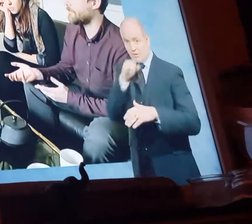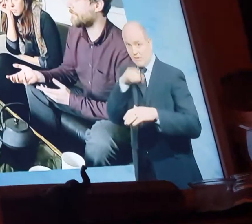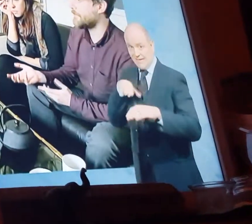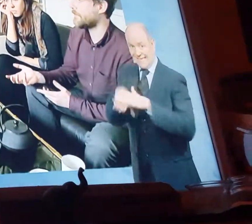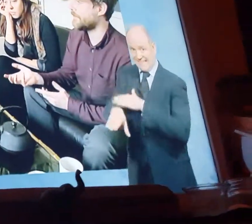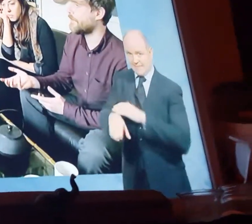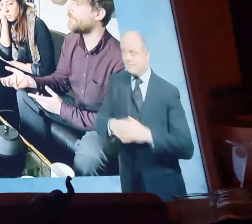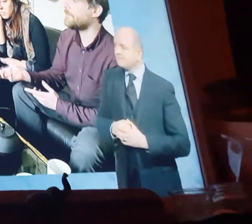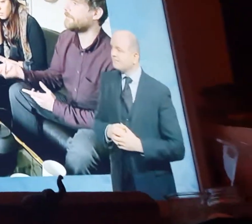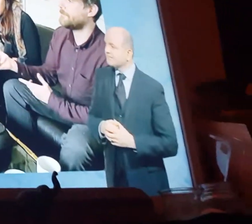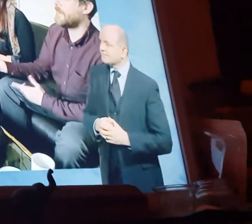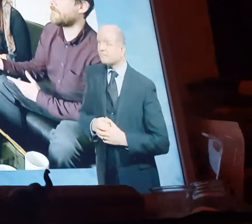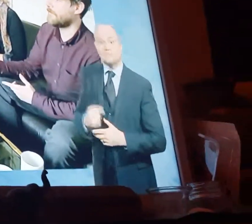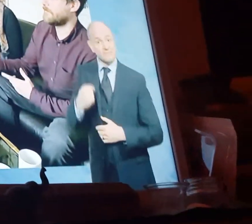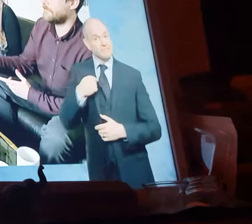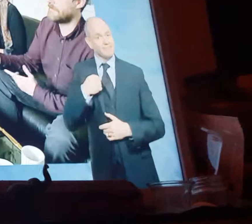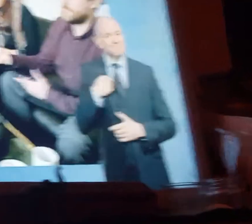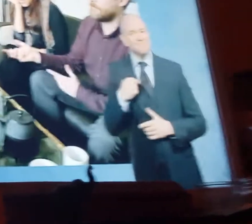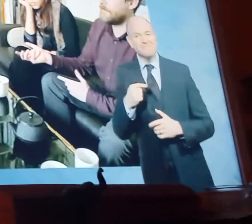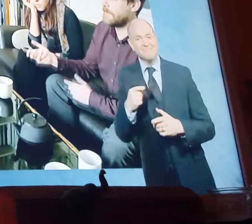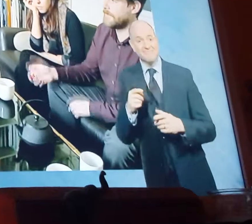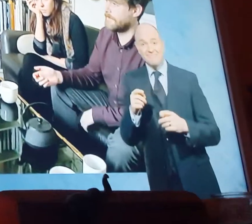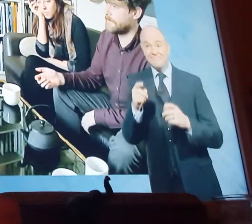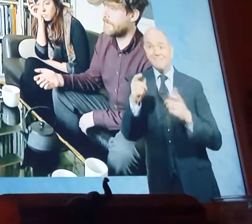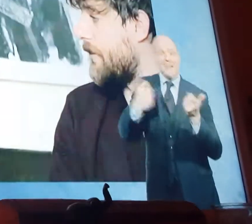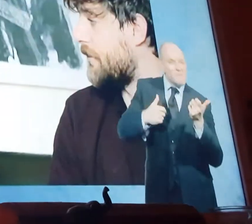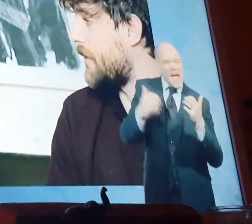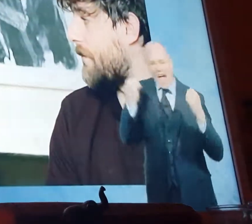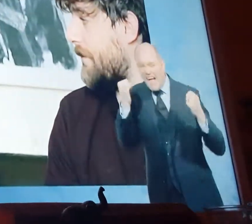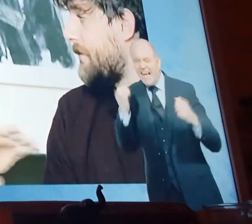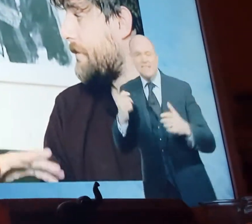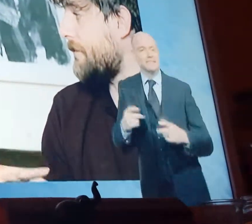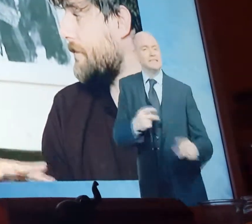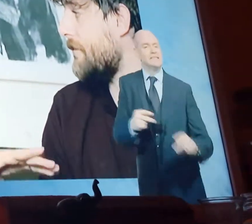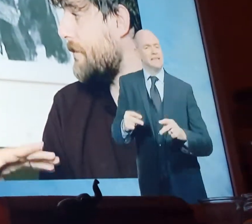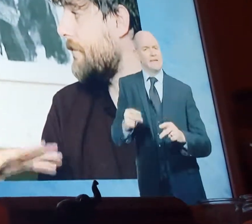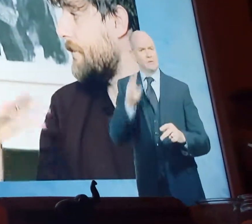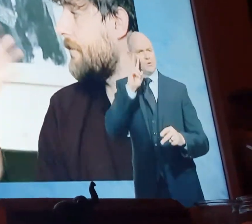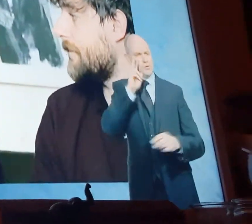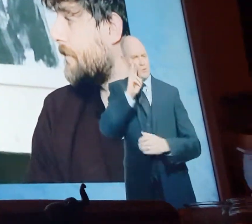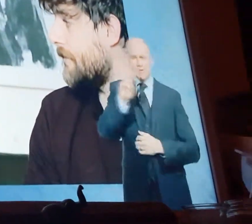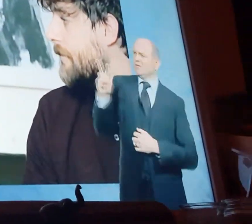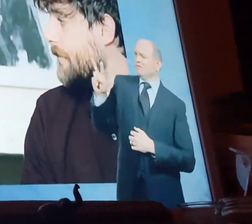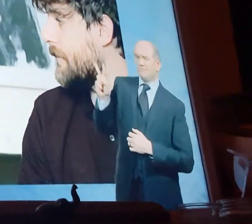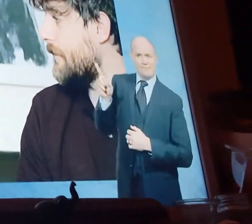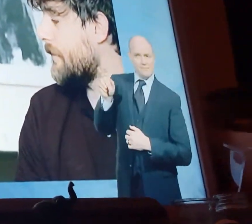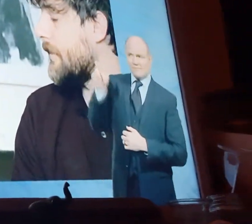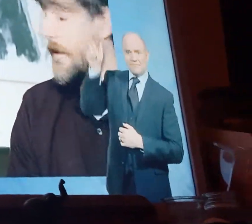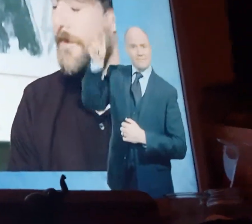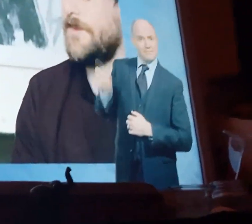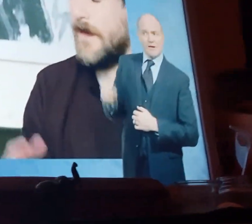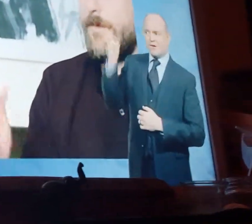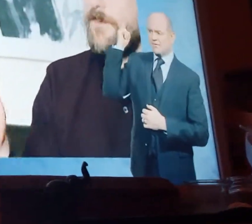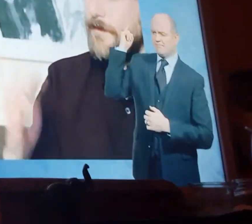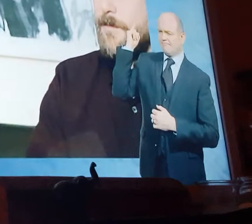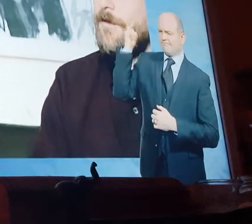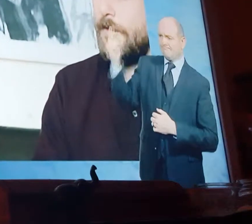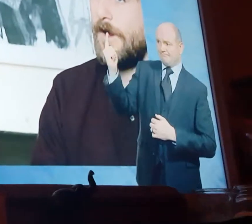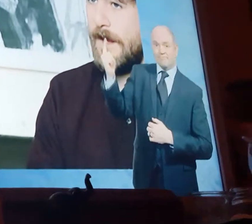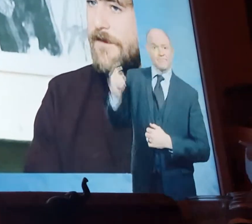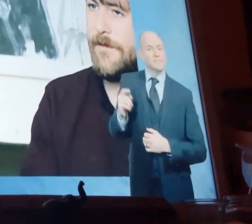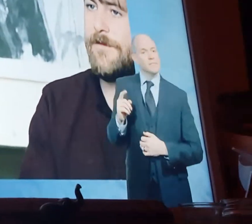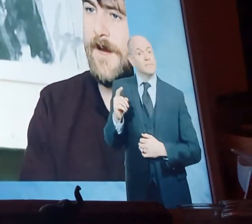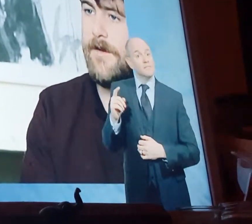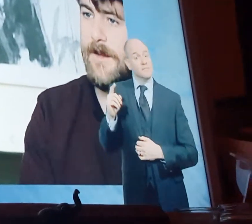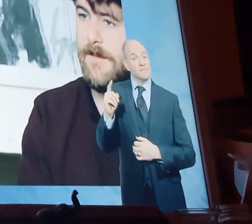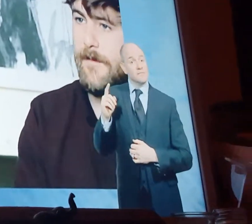I've seen somebody with a gun, firing indiscriminately into the crowd. were some people dropping on them. Yeah, we've seen people